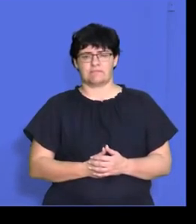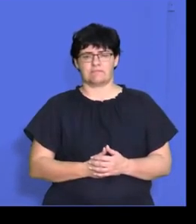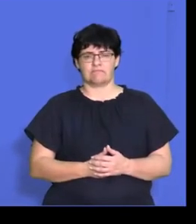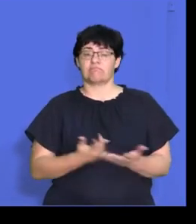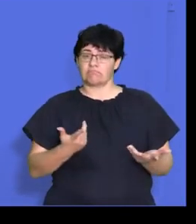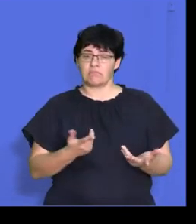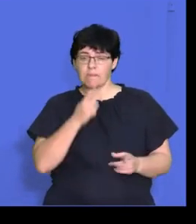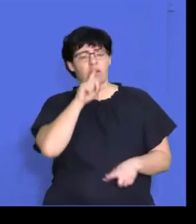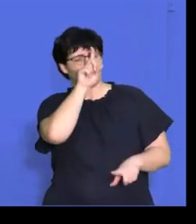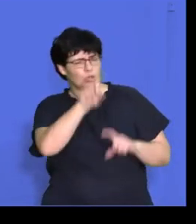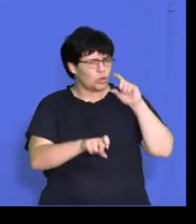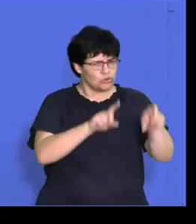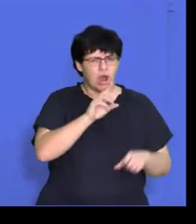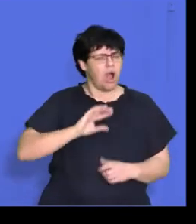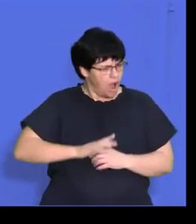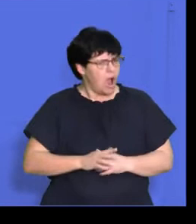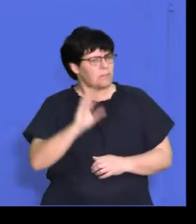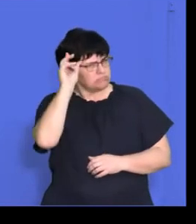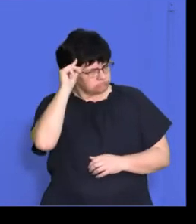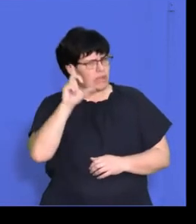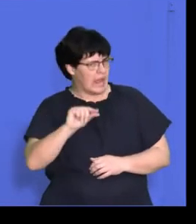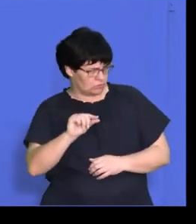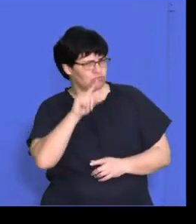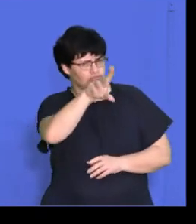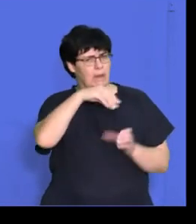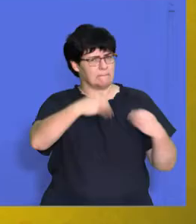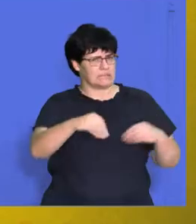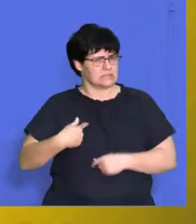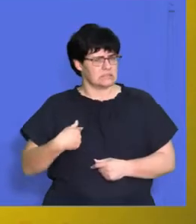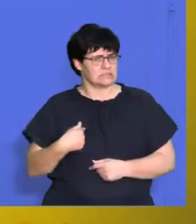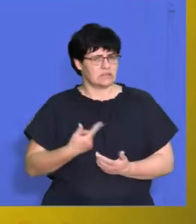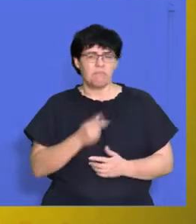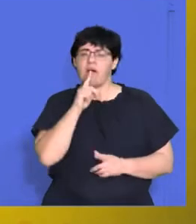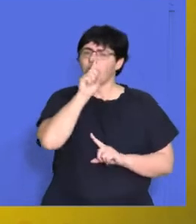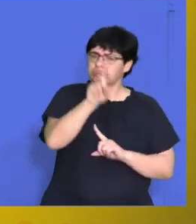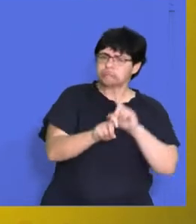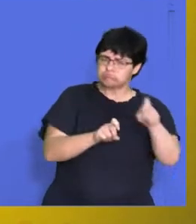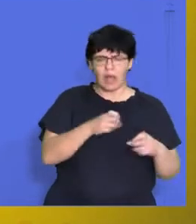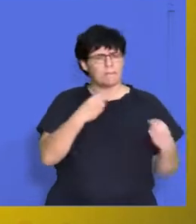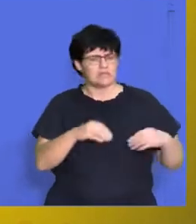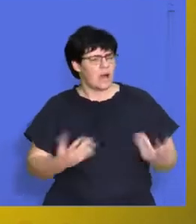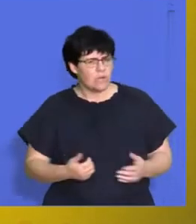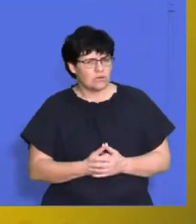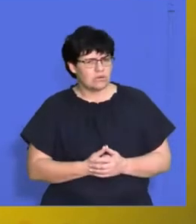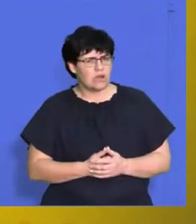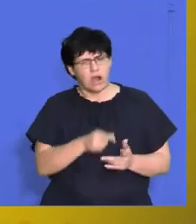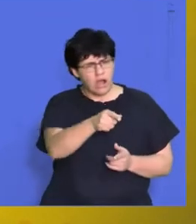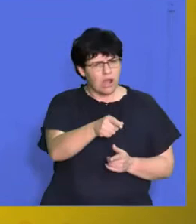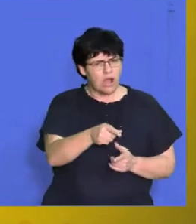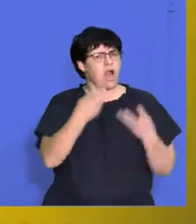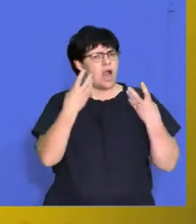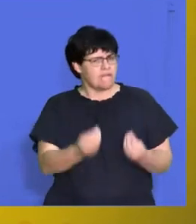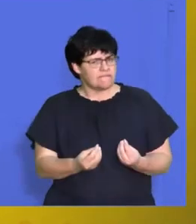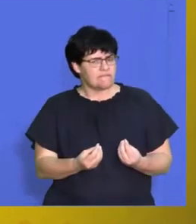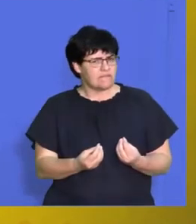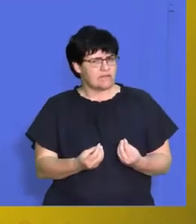Be inquisitive and show interest in the business. All right, so ask questions about the business, right? Does the business have any,